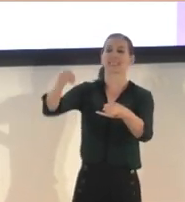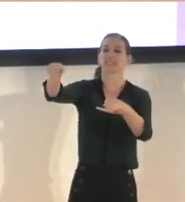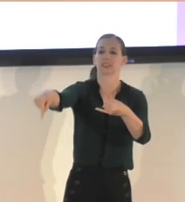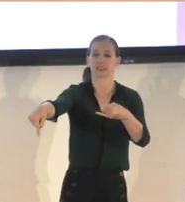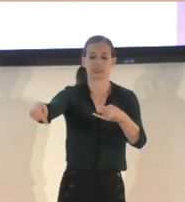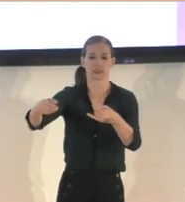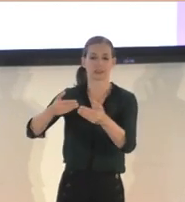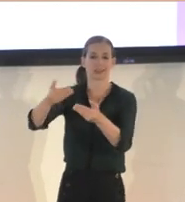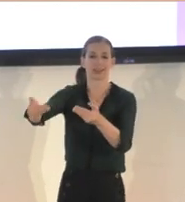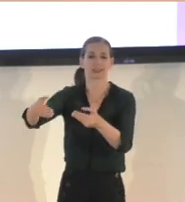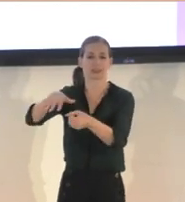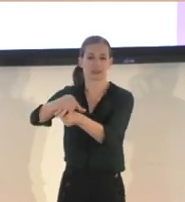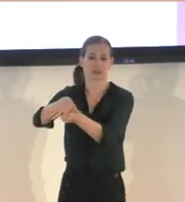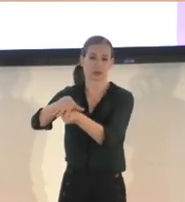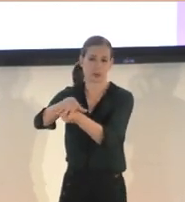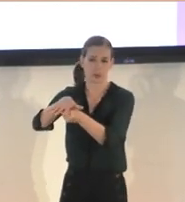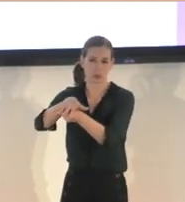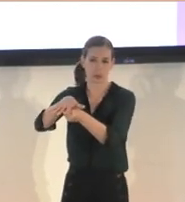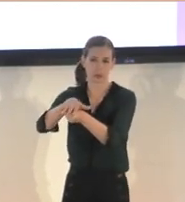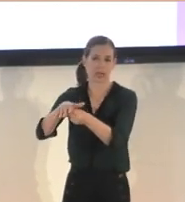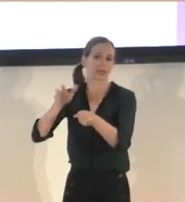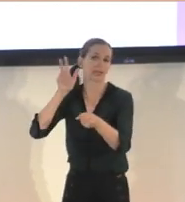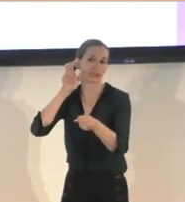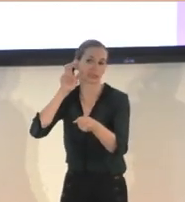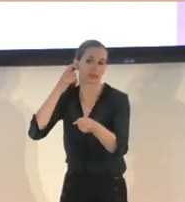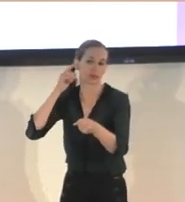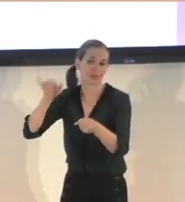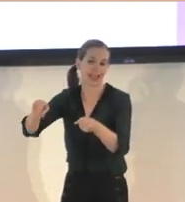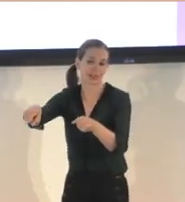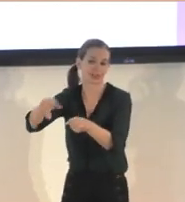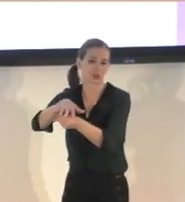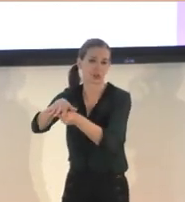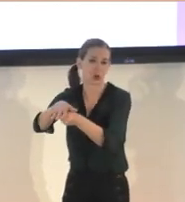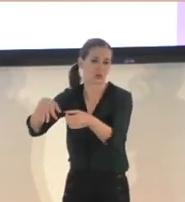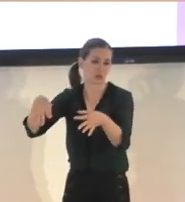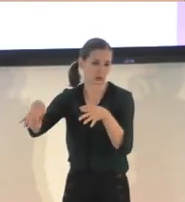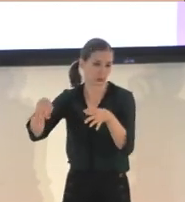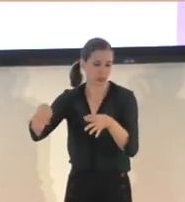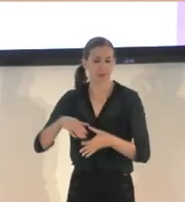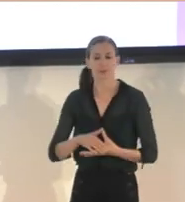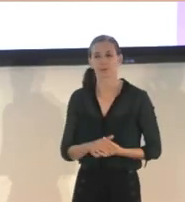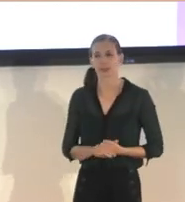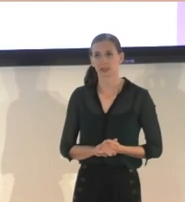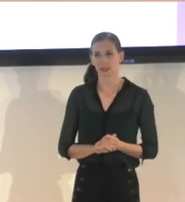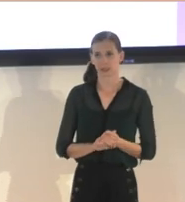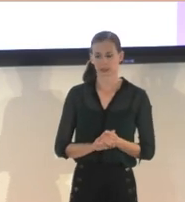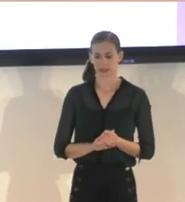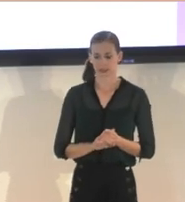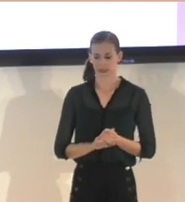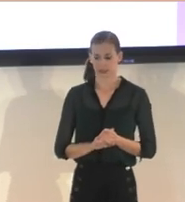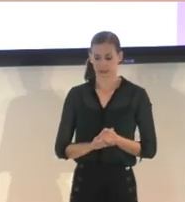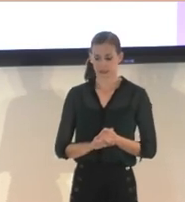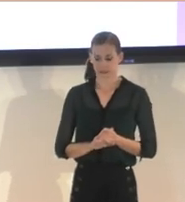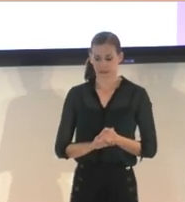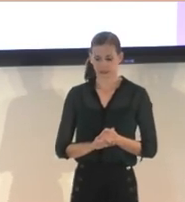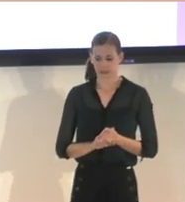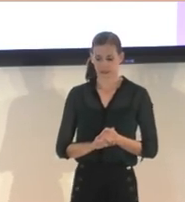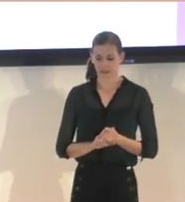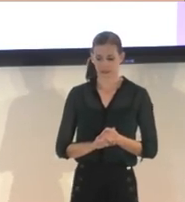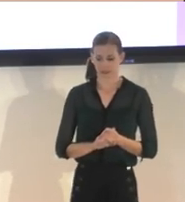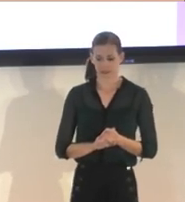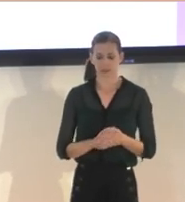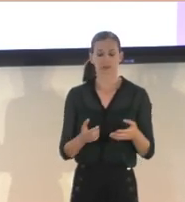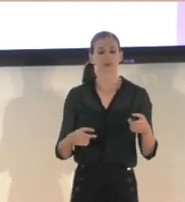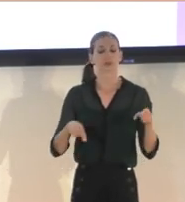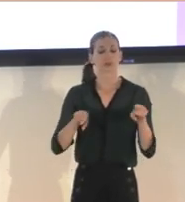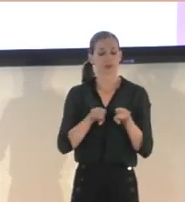listen for what the new area is. Additionally, we once the